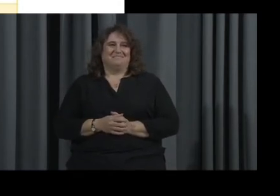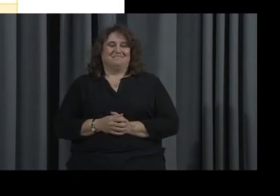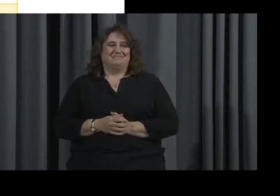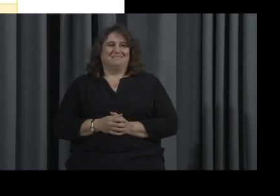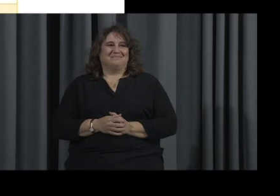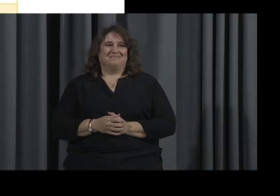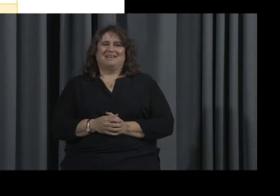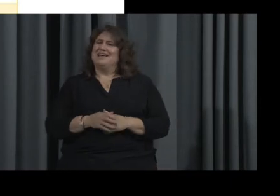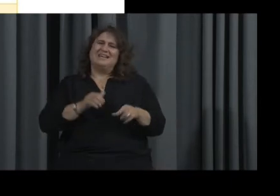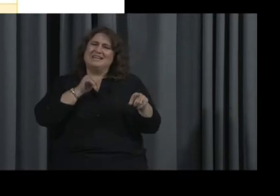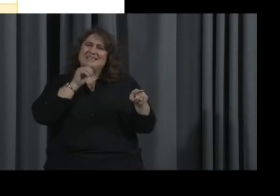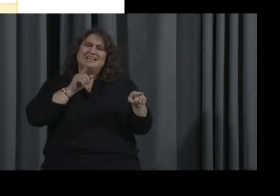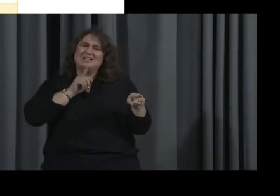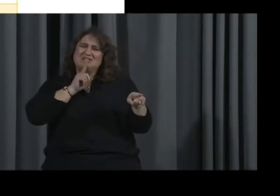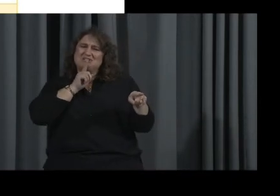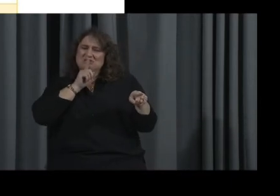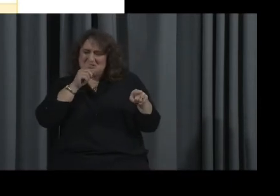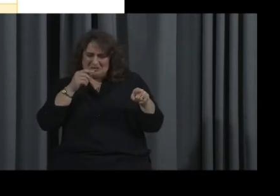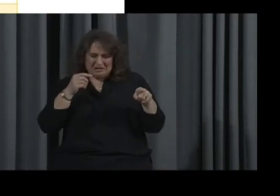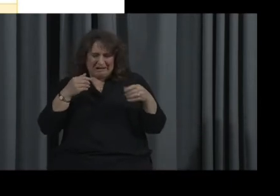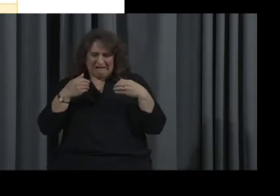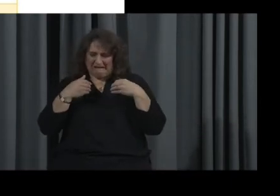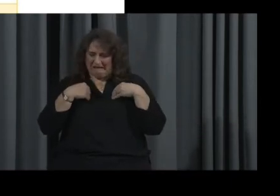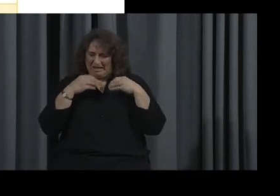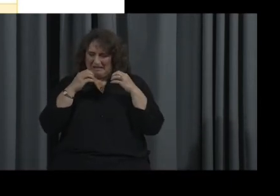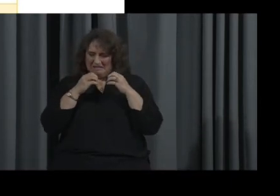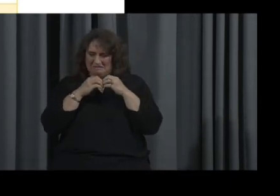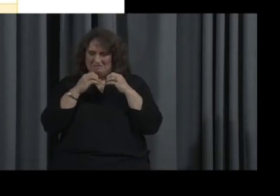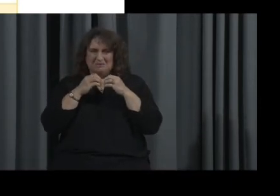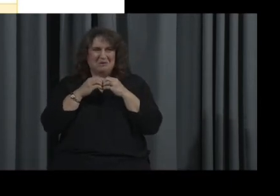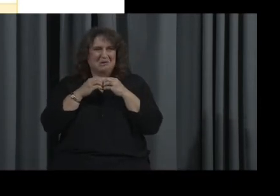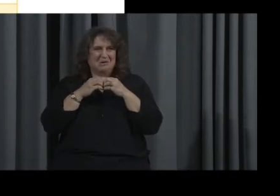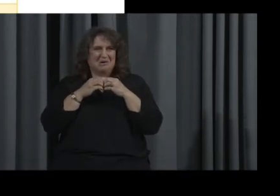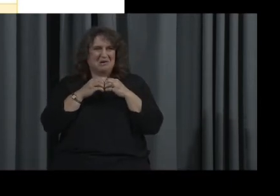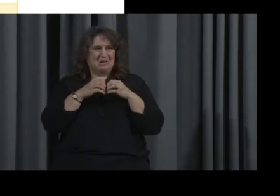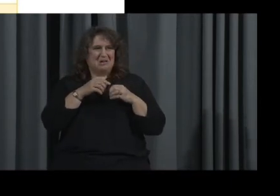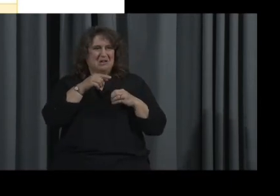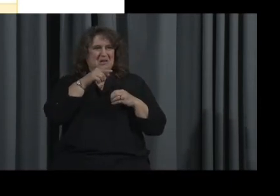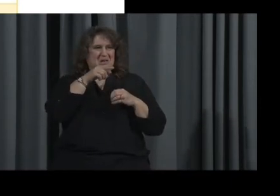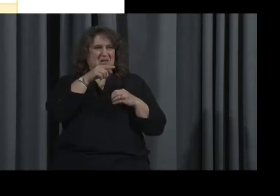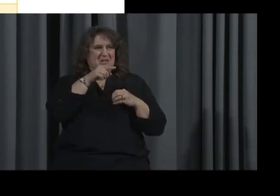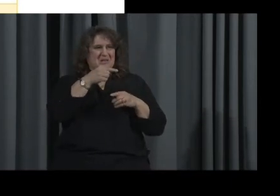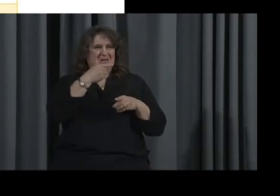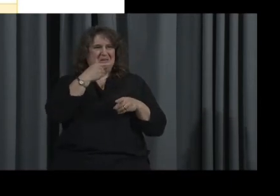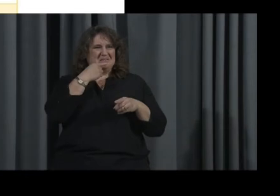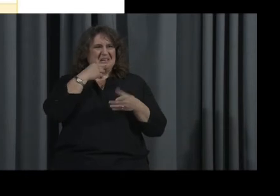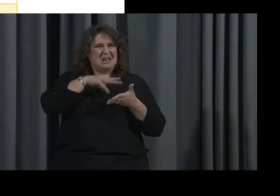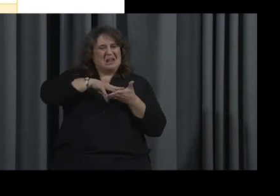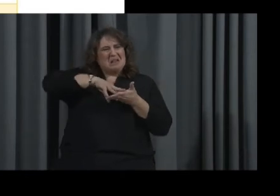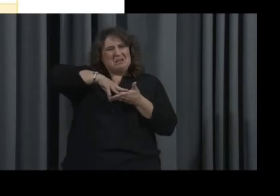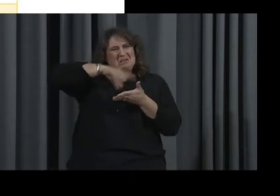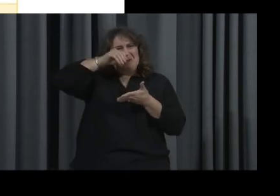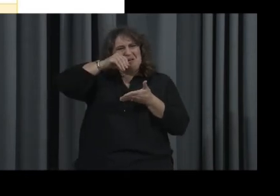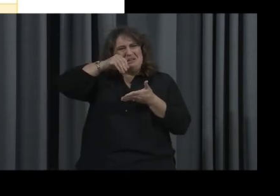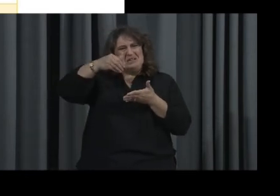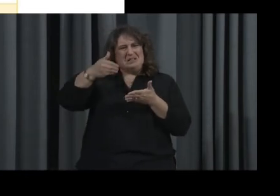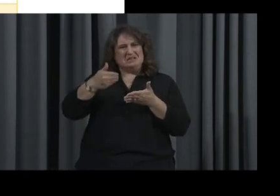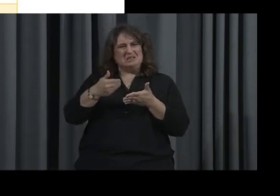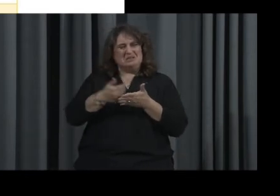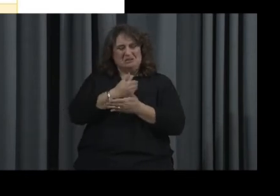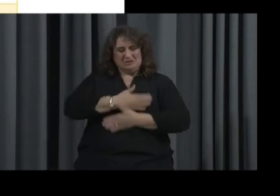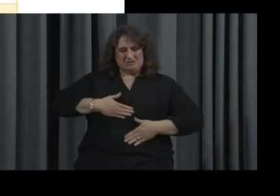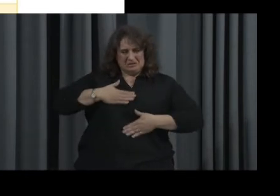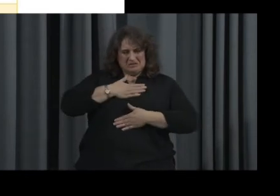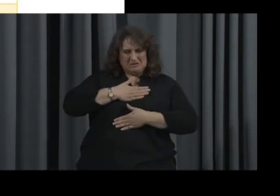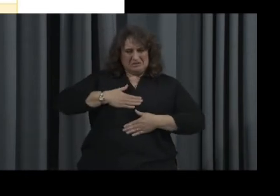I'm not sure I have one because I think you guys are learning new hobbies like relaxation. I don't know. Would that be? No,